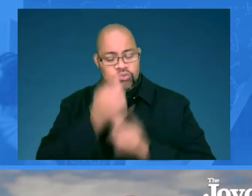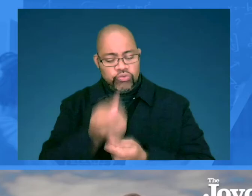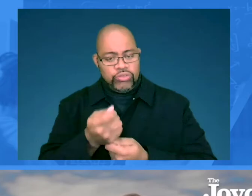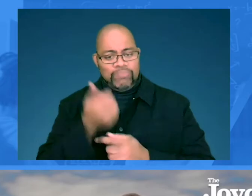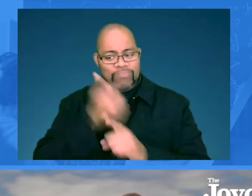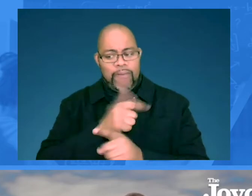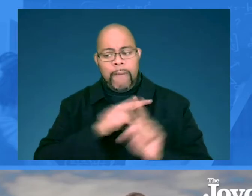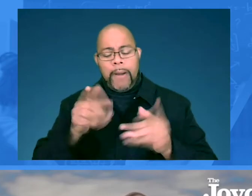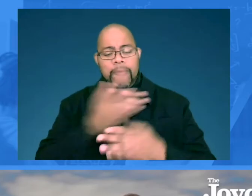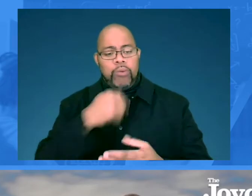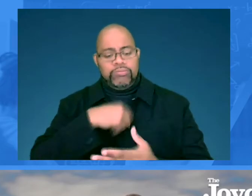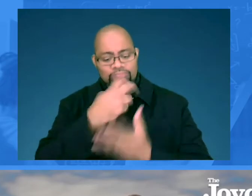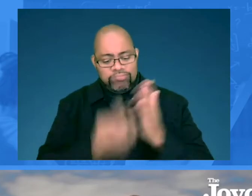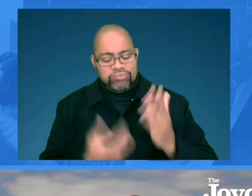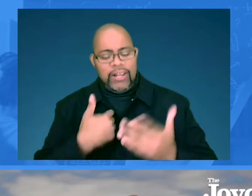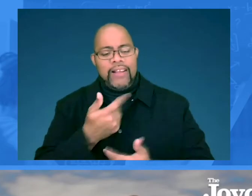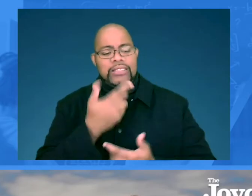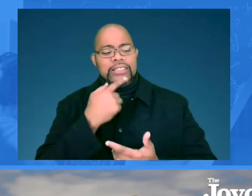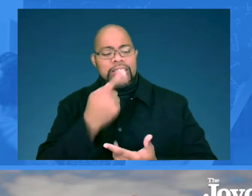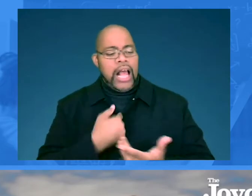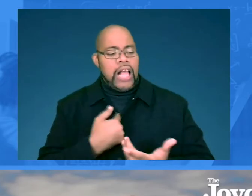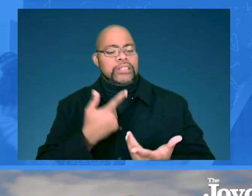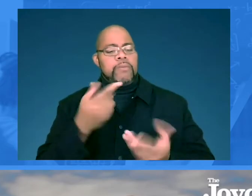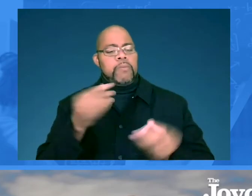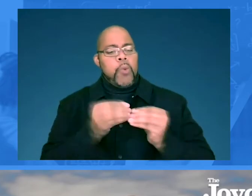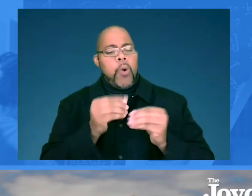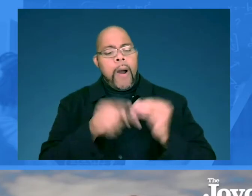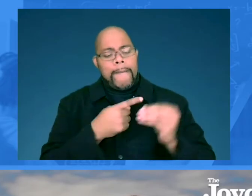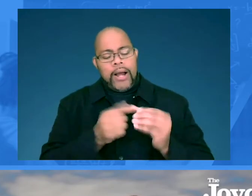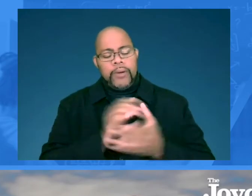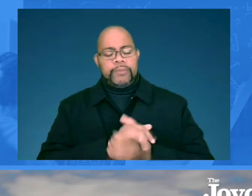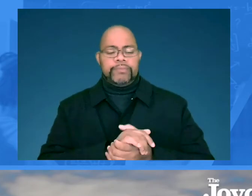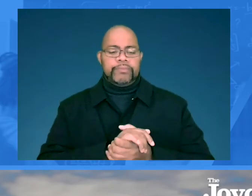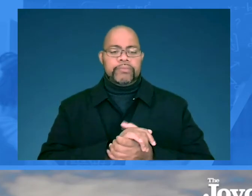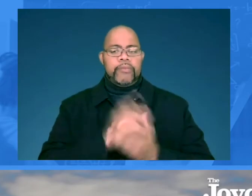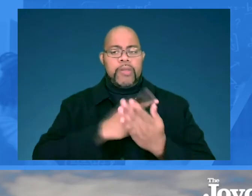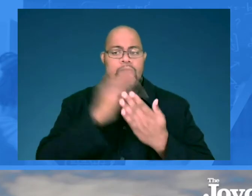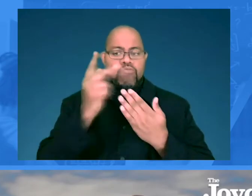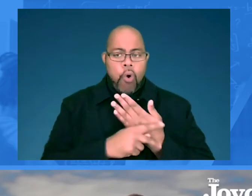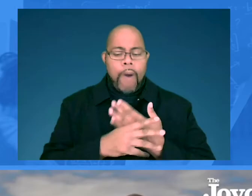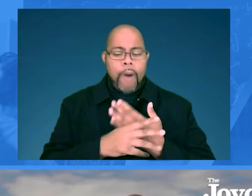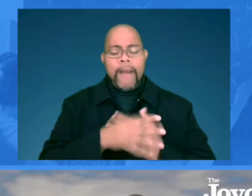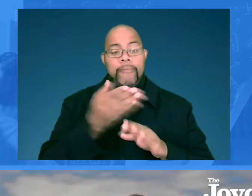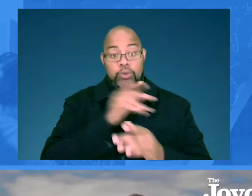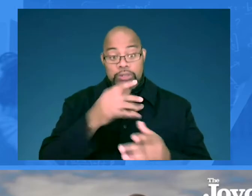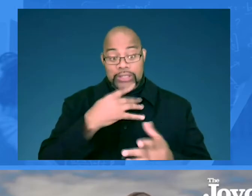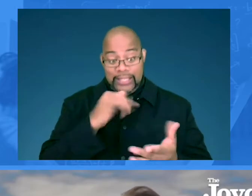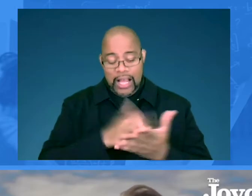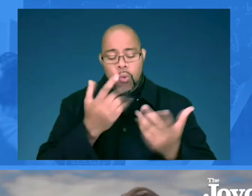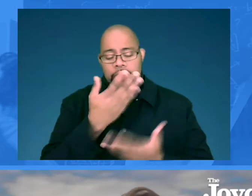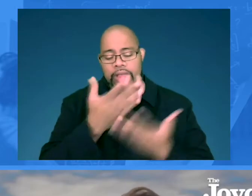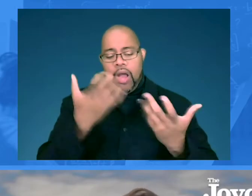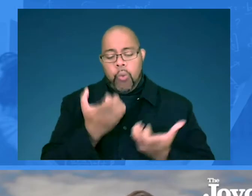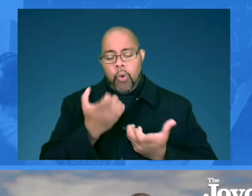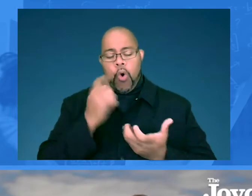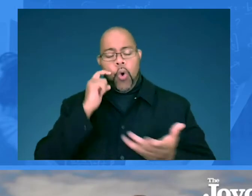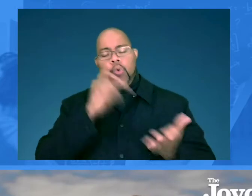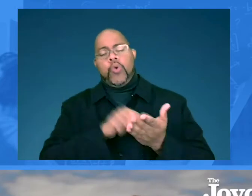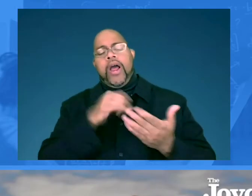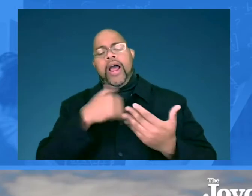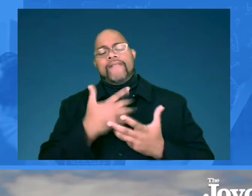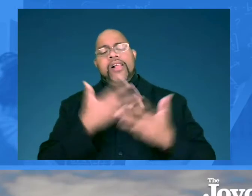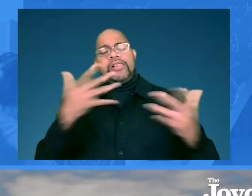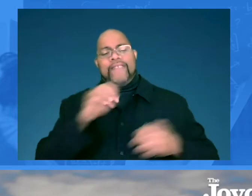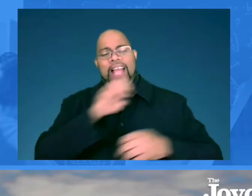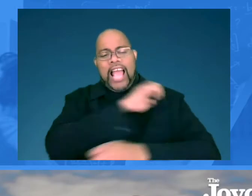which is interesting in and of itself. But before we go there, maybe just tell us a little bit about the program. And before you said that, just one thing